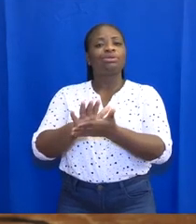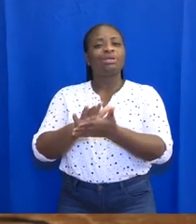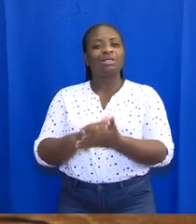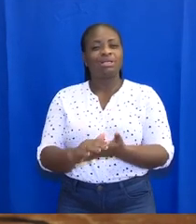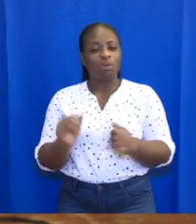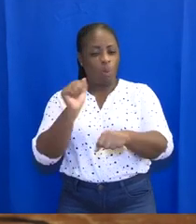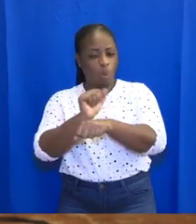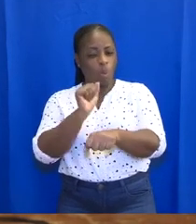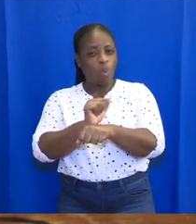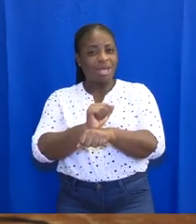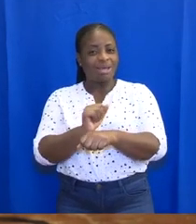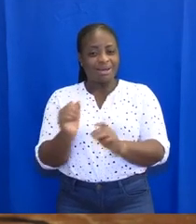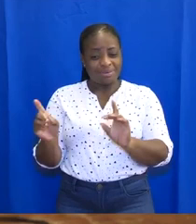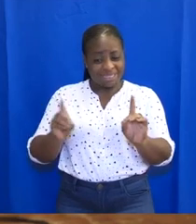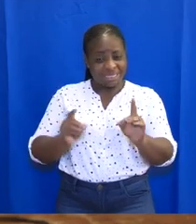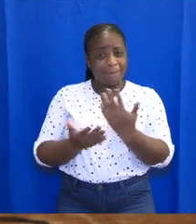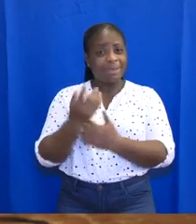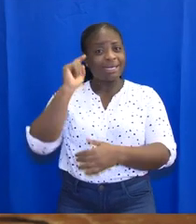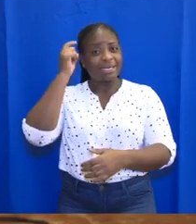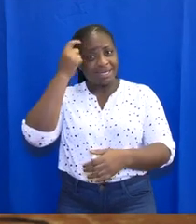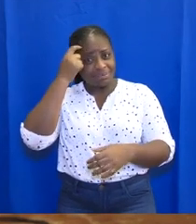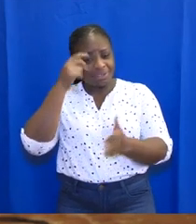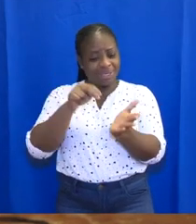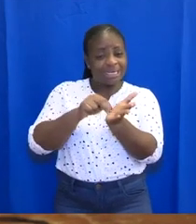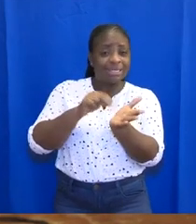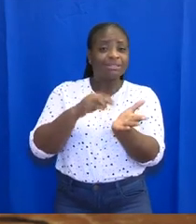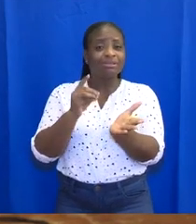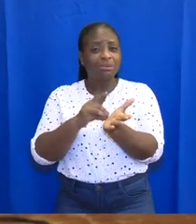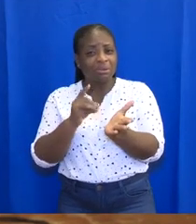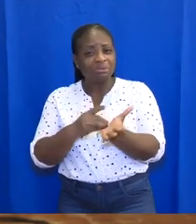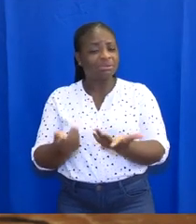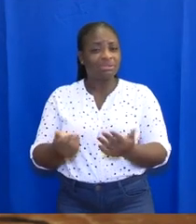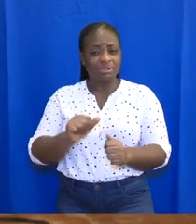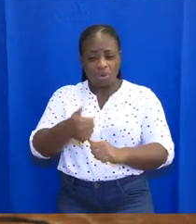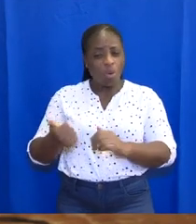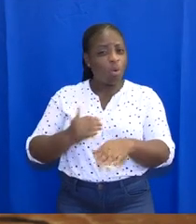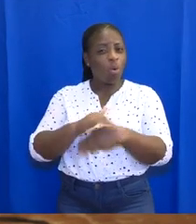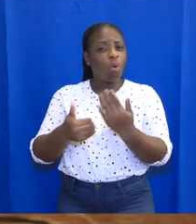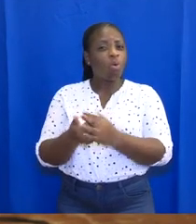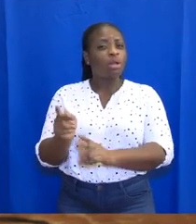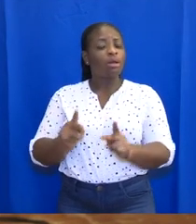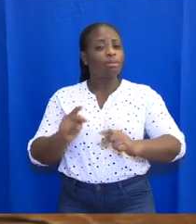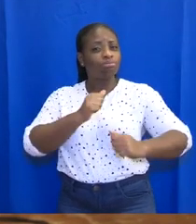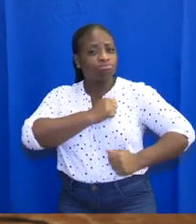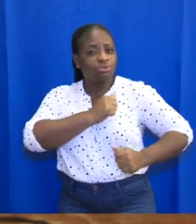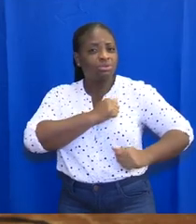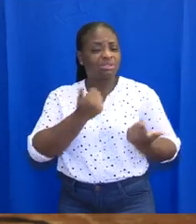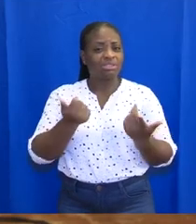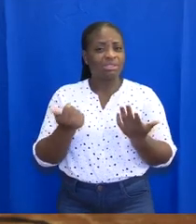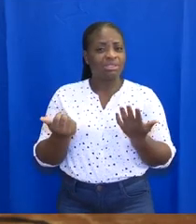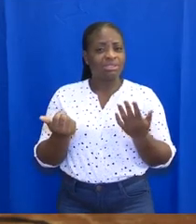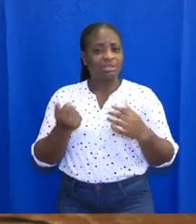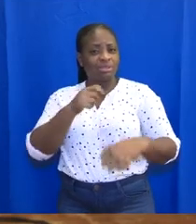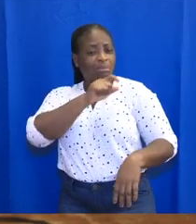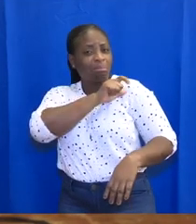amount of work undertaken by government health officials, heroic frontline health workers, and members of the security